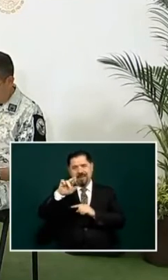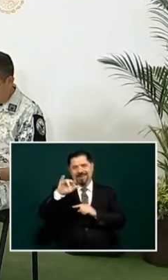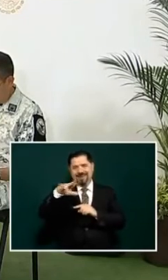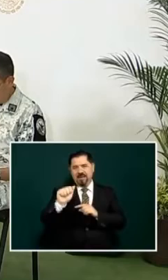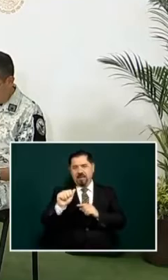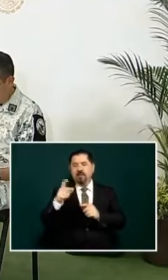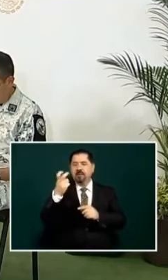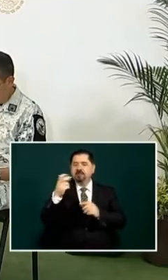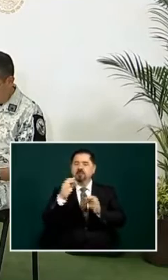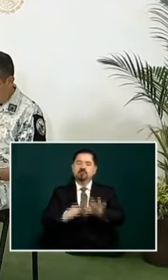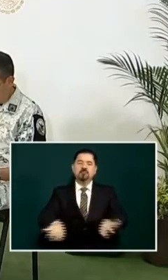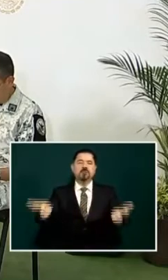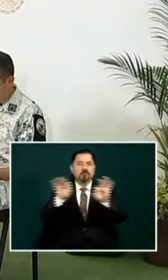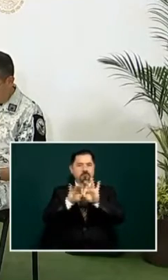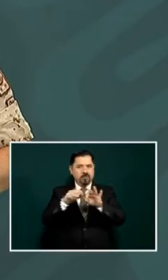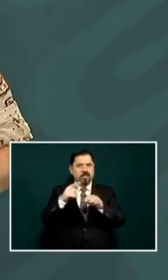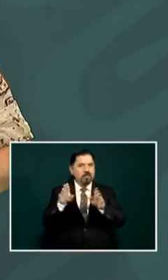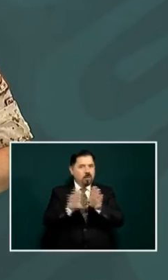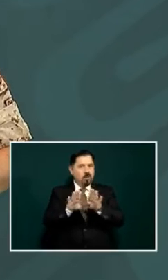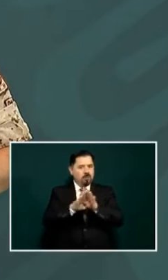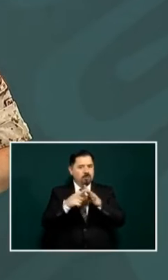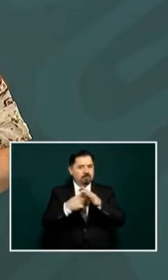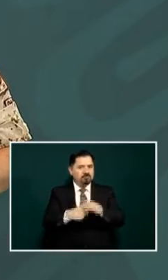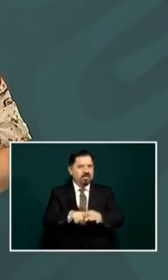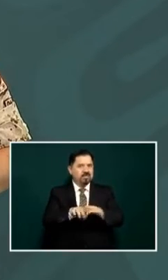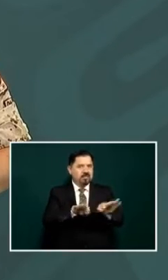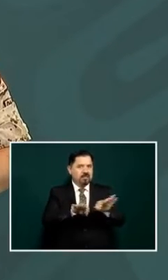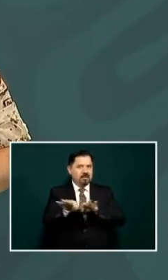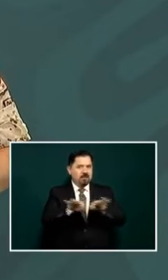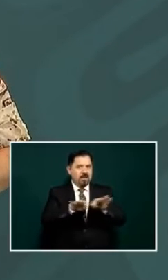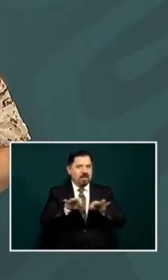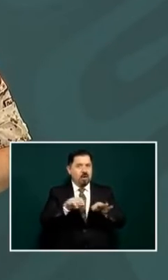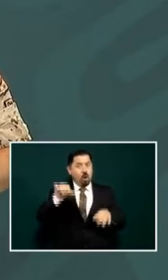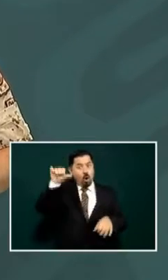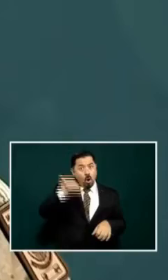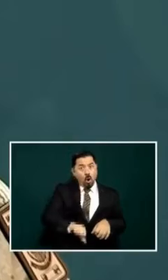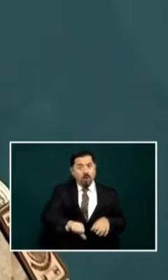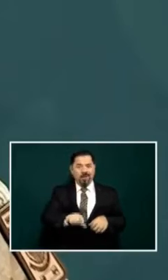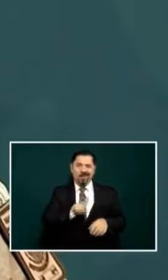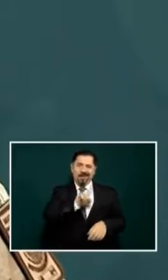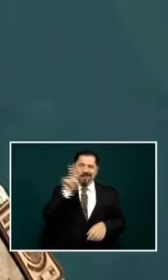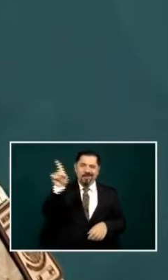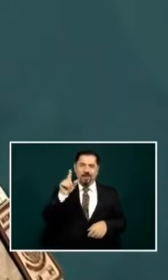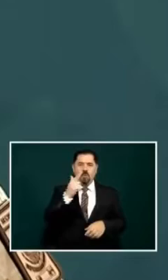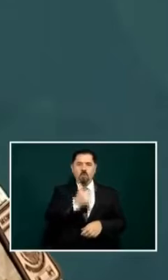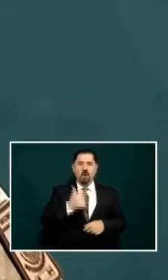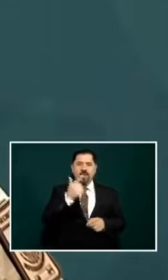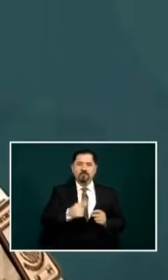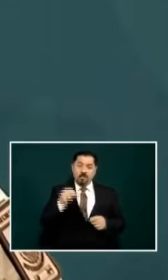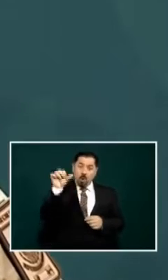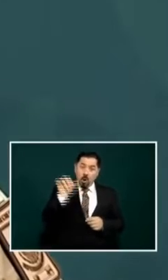in this process and as of today in guaymas and embalme